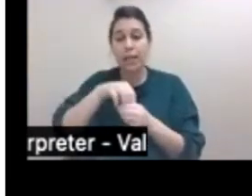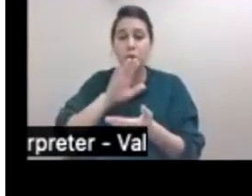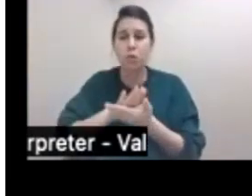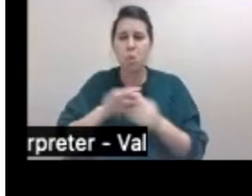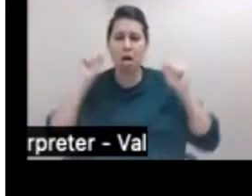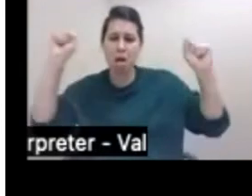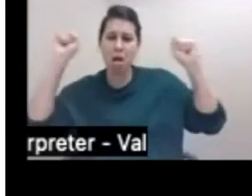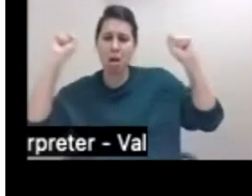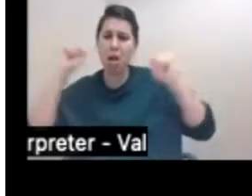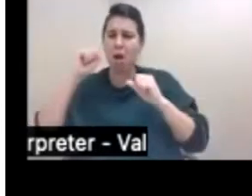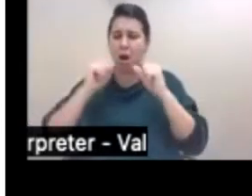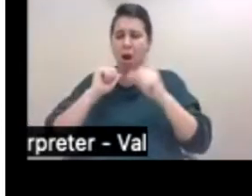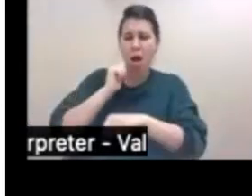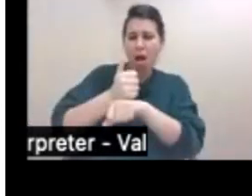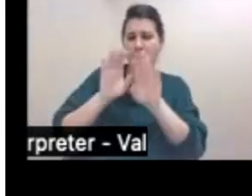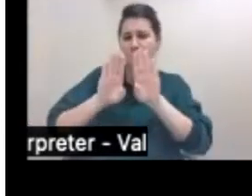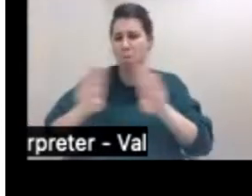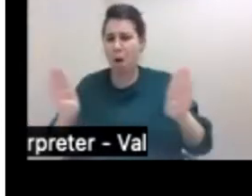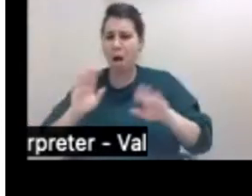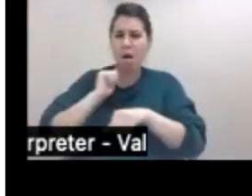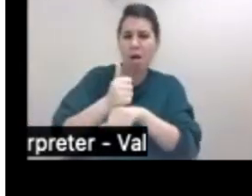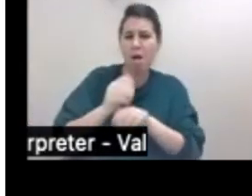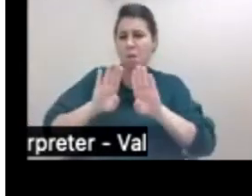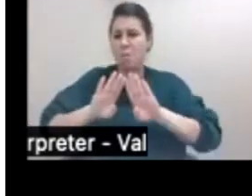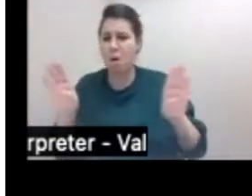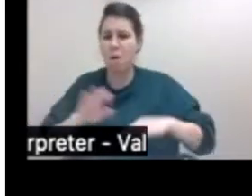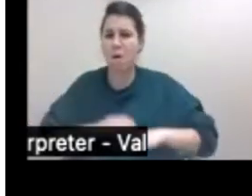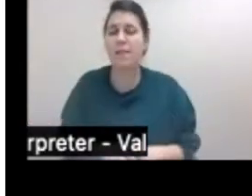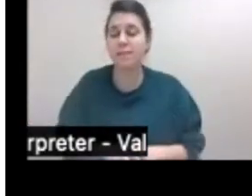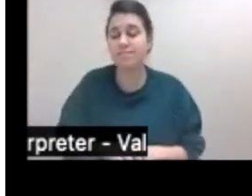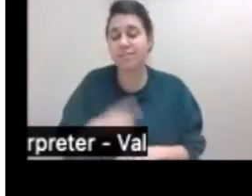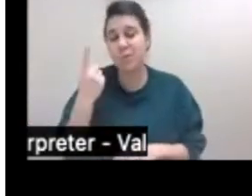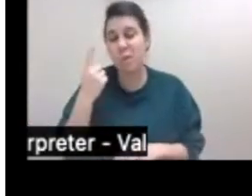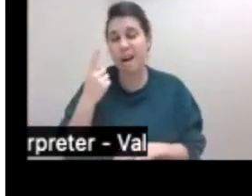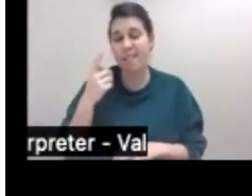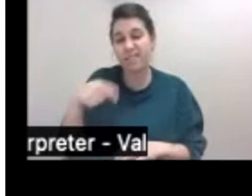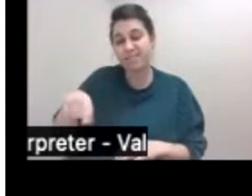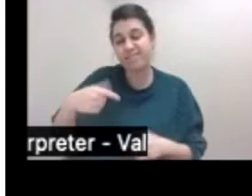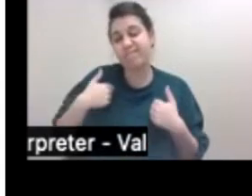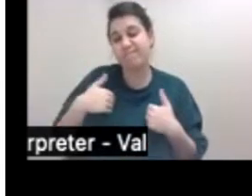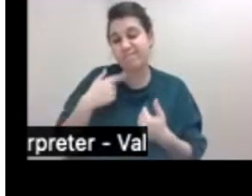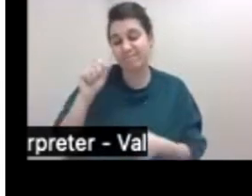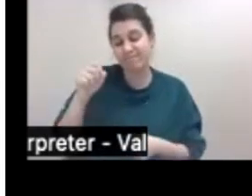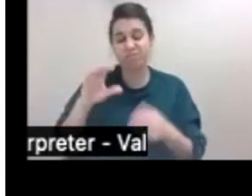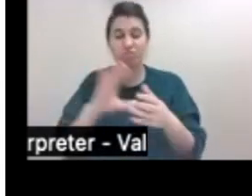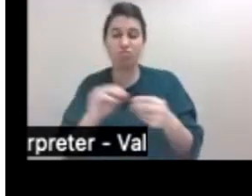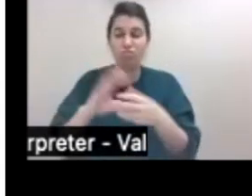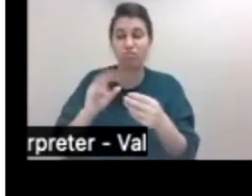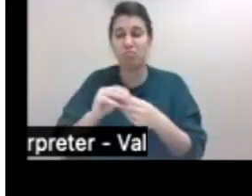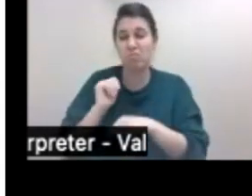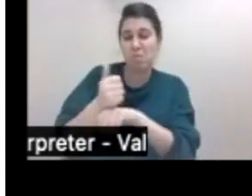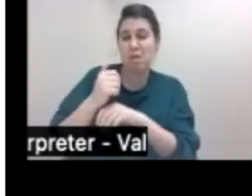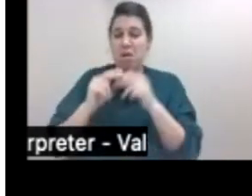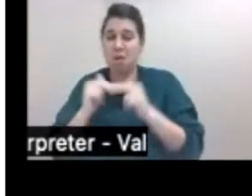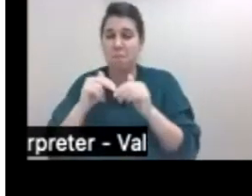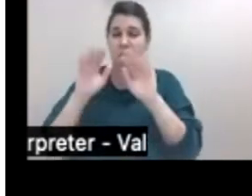Well, this was reported by one of the adolescents in one of those schools and build the wall, build the wall. And it was not only